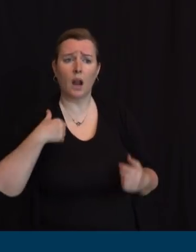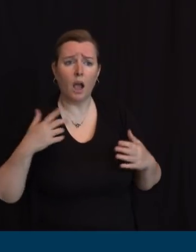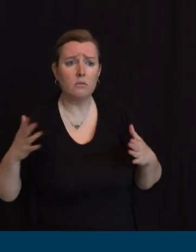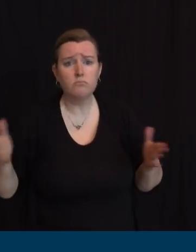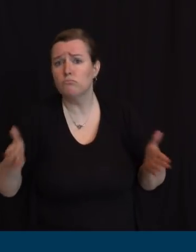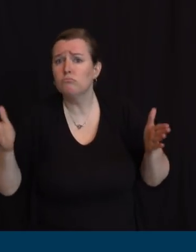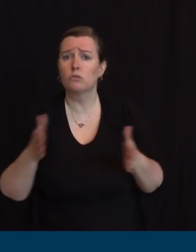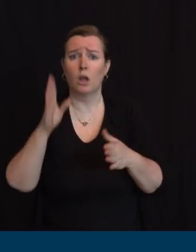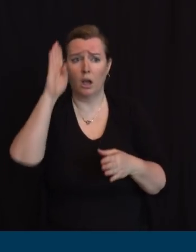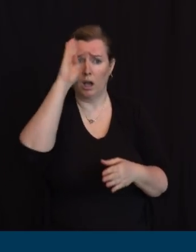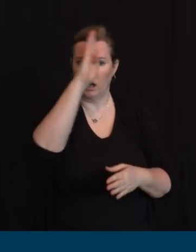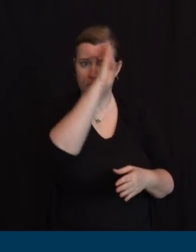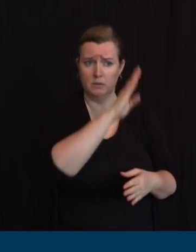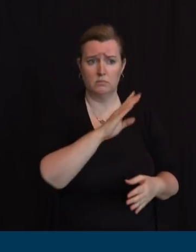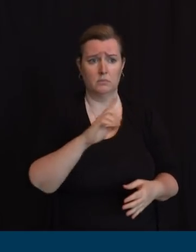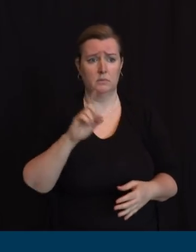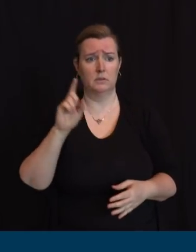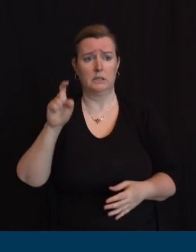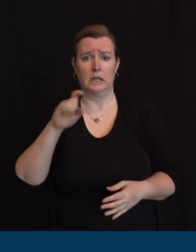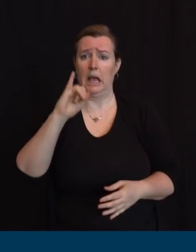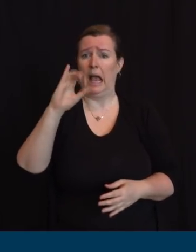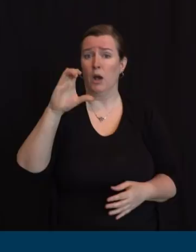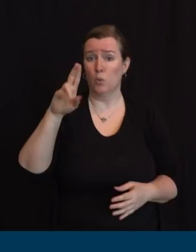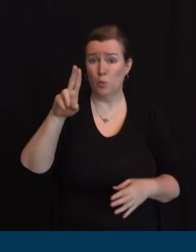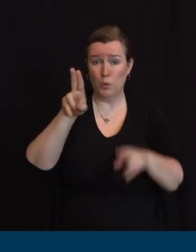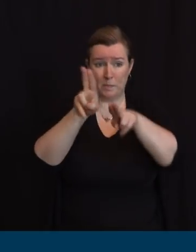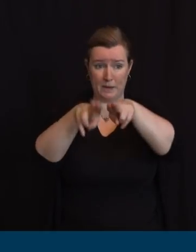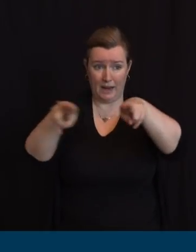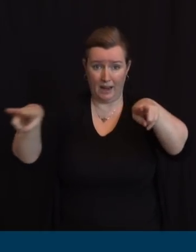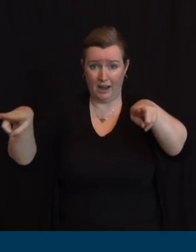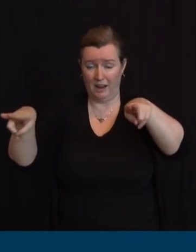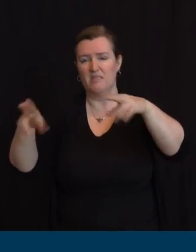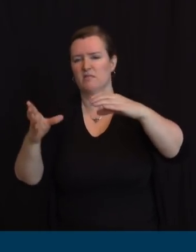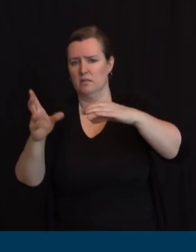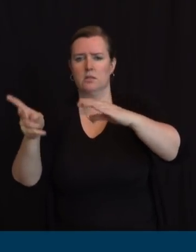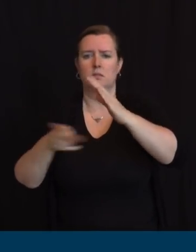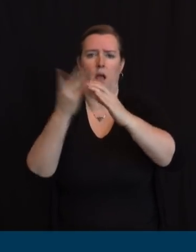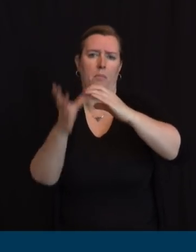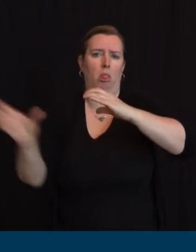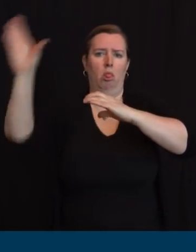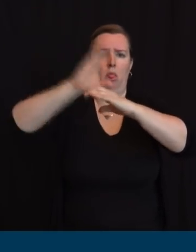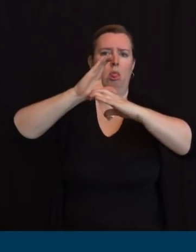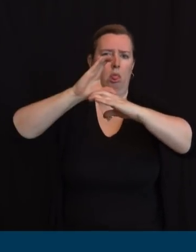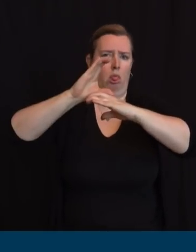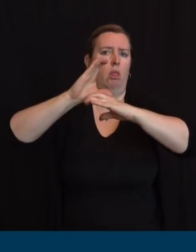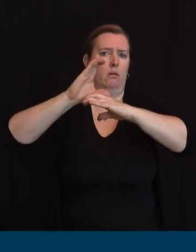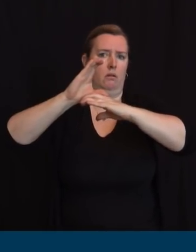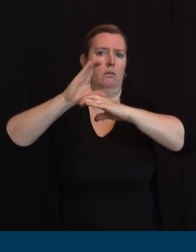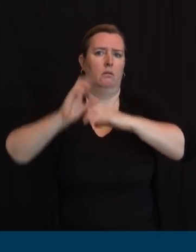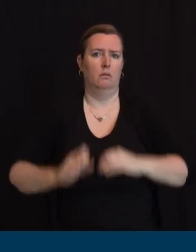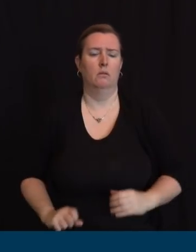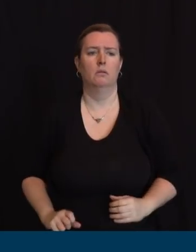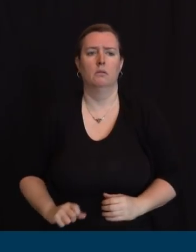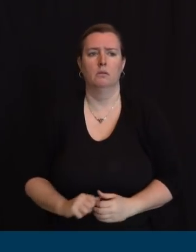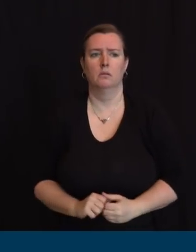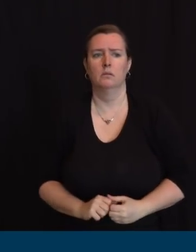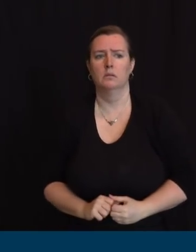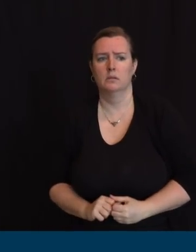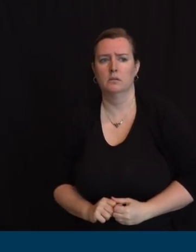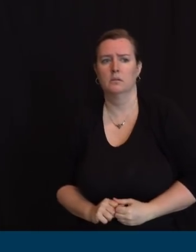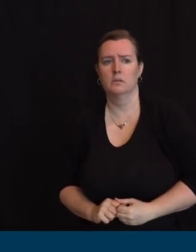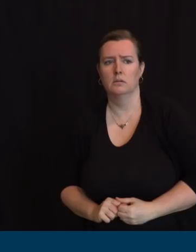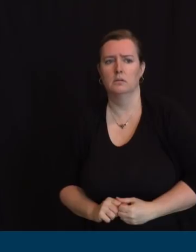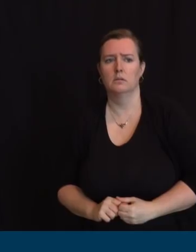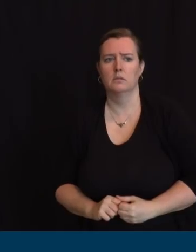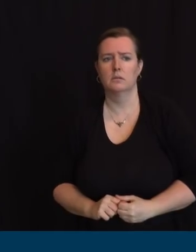to four thousand interestingly today we're identifying at worst case that we need three thousand eight hundred and twenty